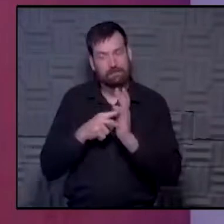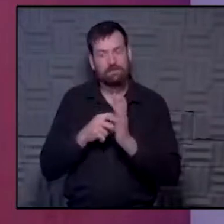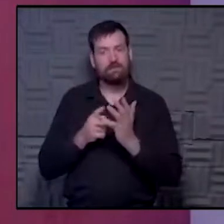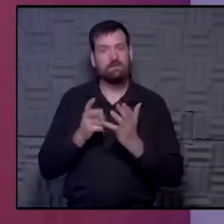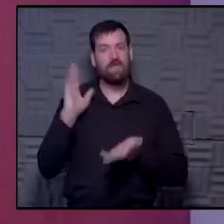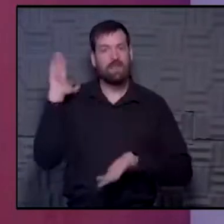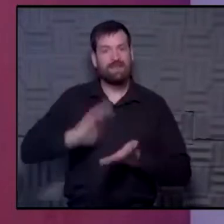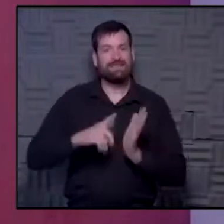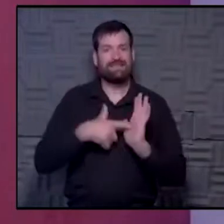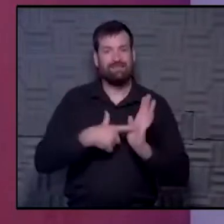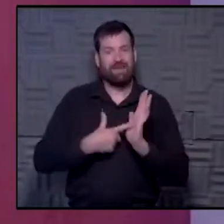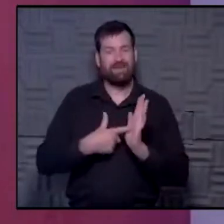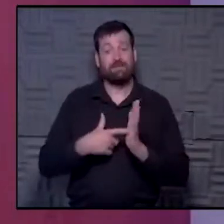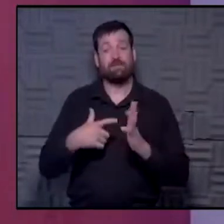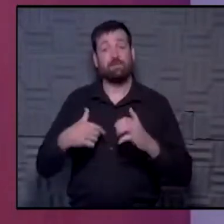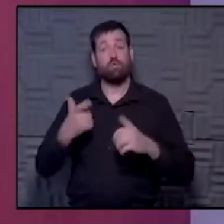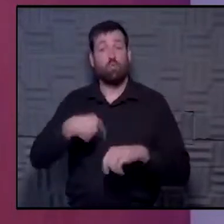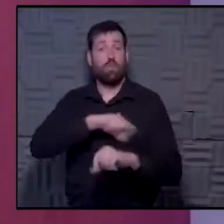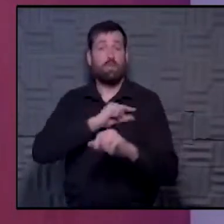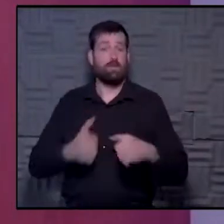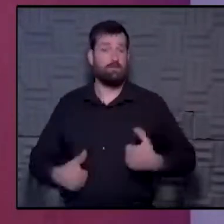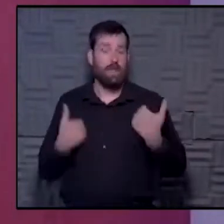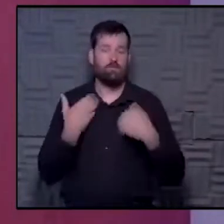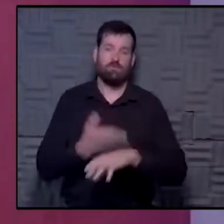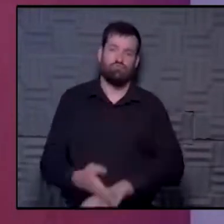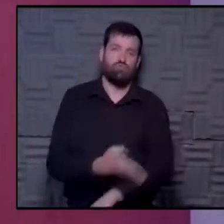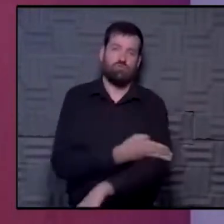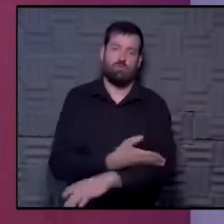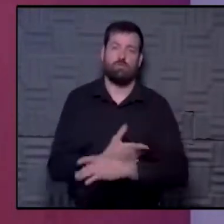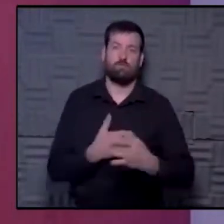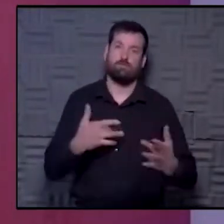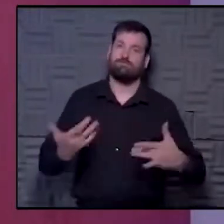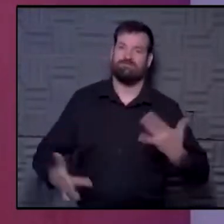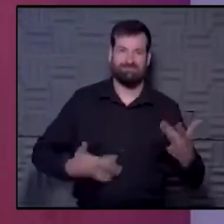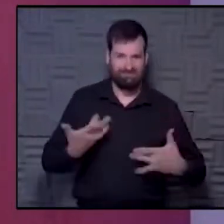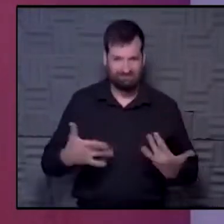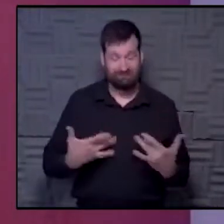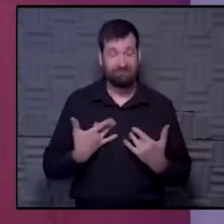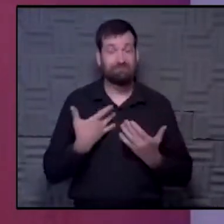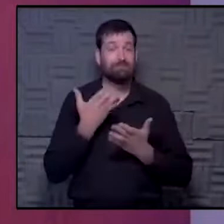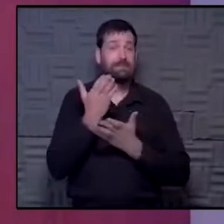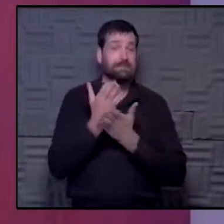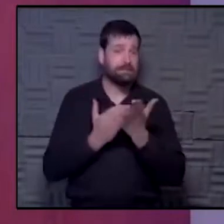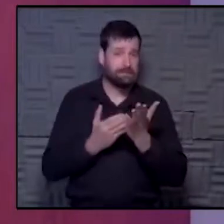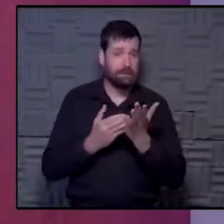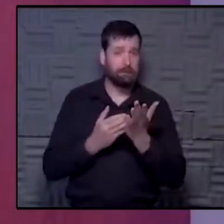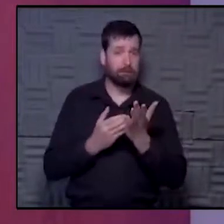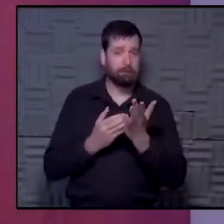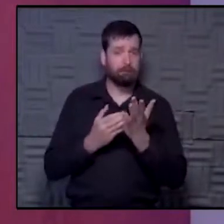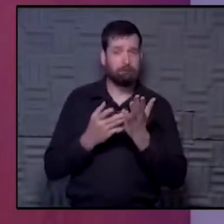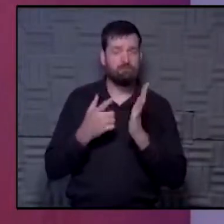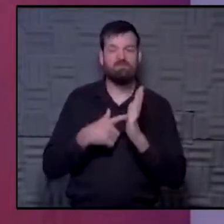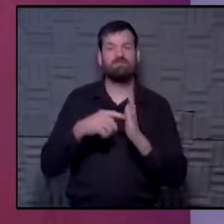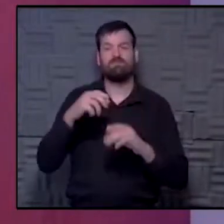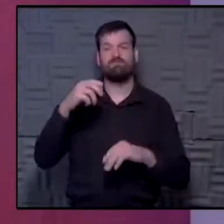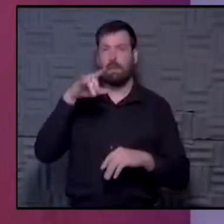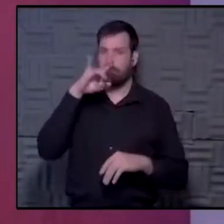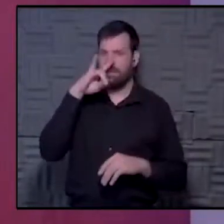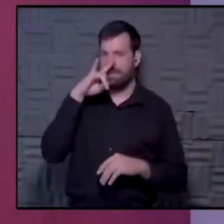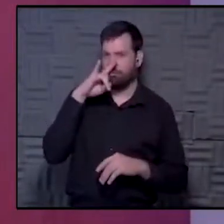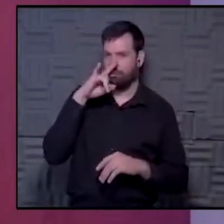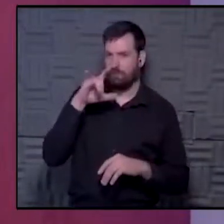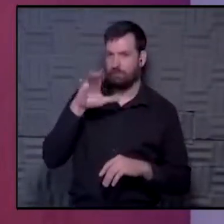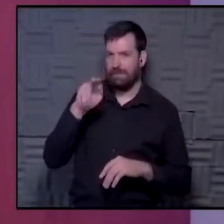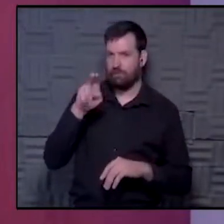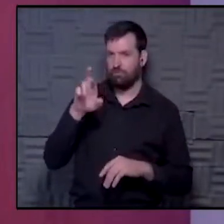side effects and improving quality of life. And that's something that we really look forward to. There are certain conditions, for example, pediatric cancers